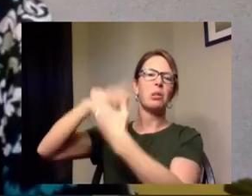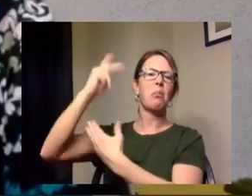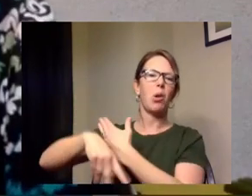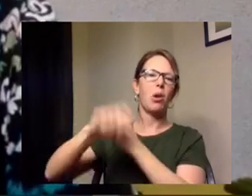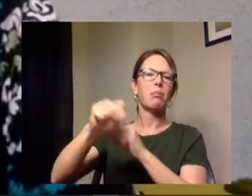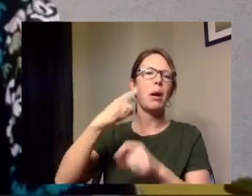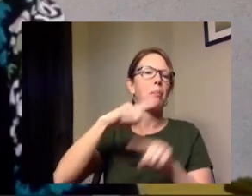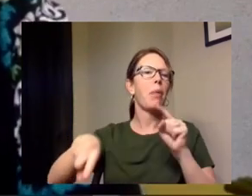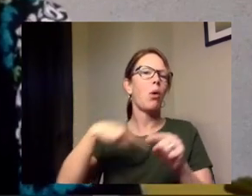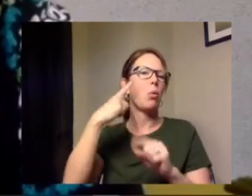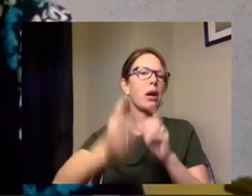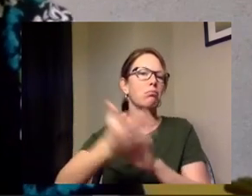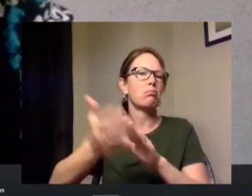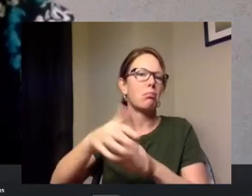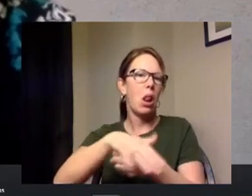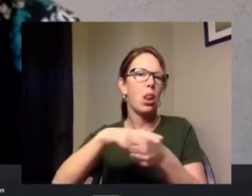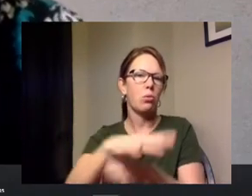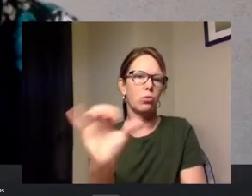thank you